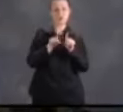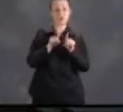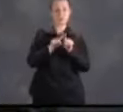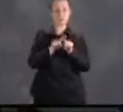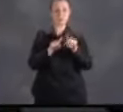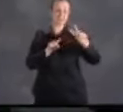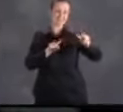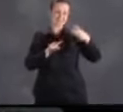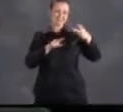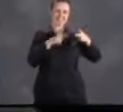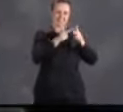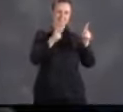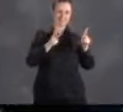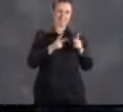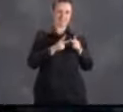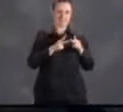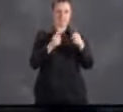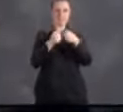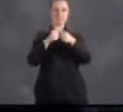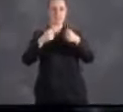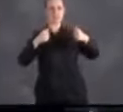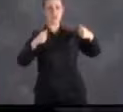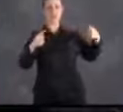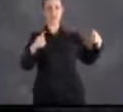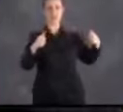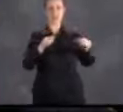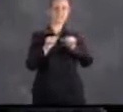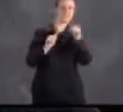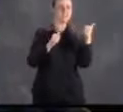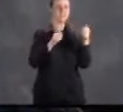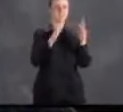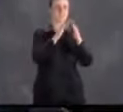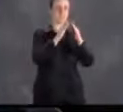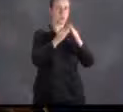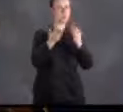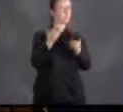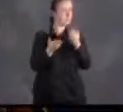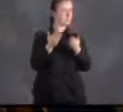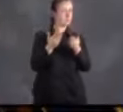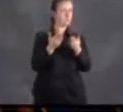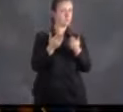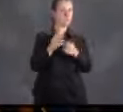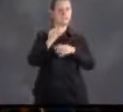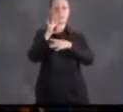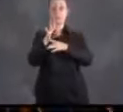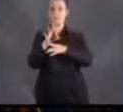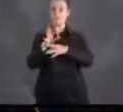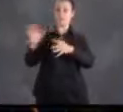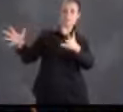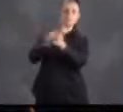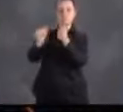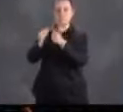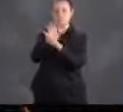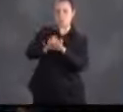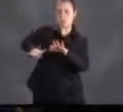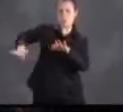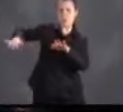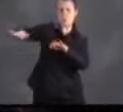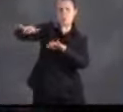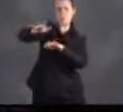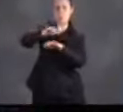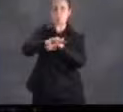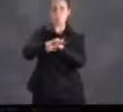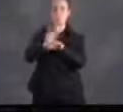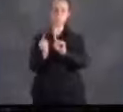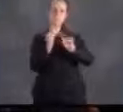Also, choose a backup location farther away, even in another town, in case the devastation in our area